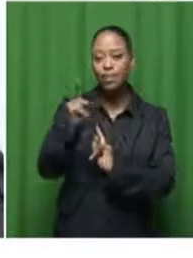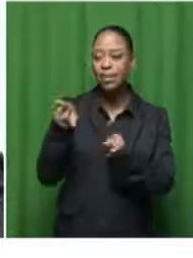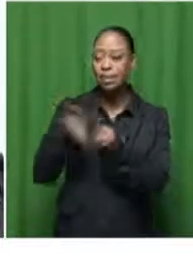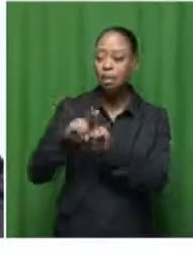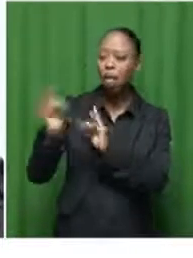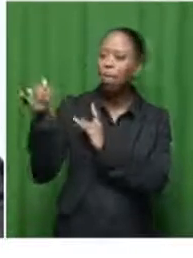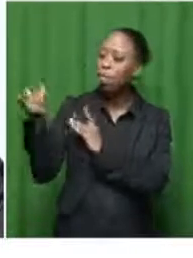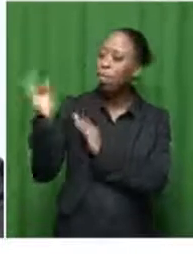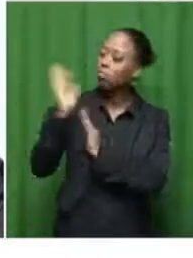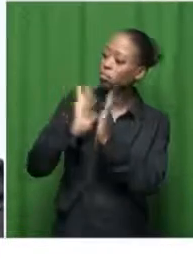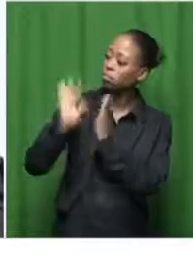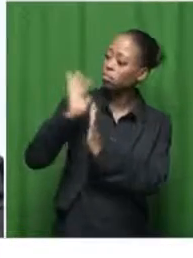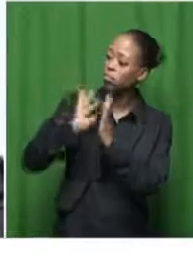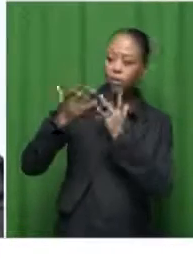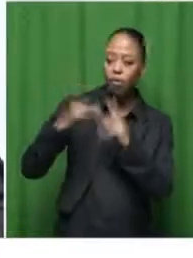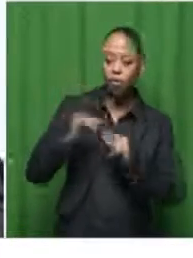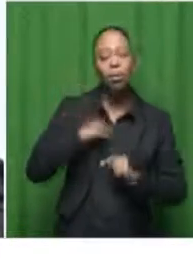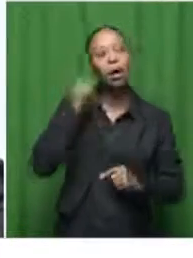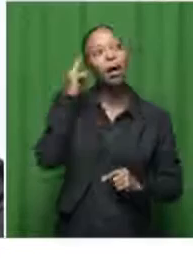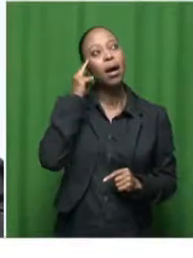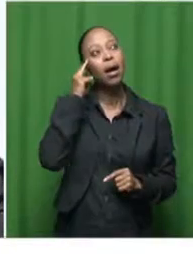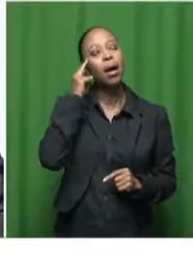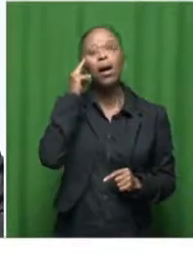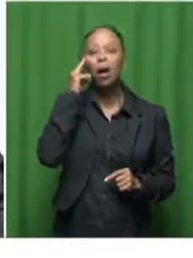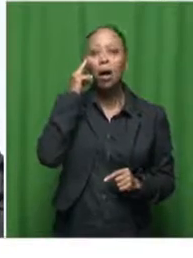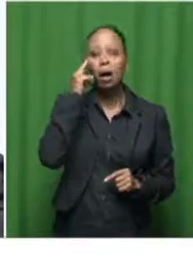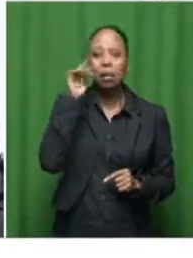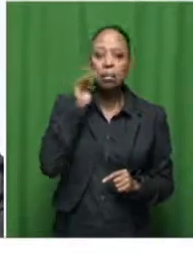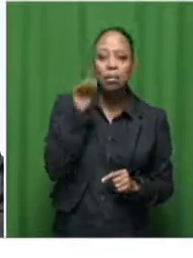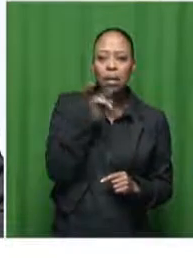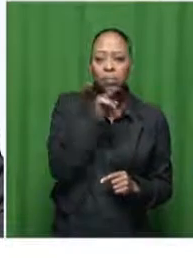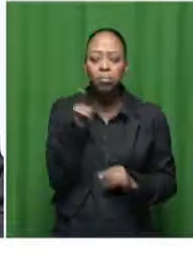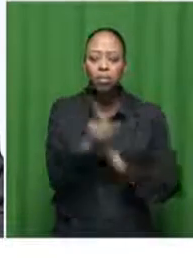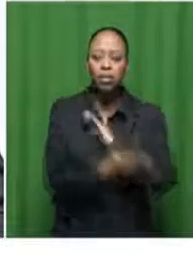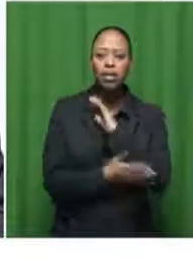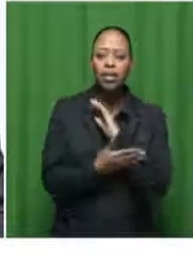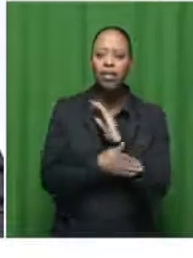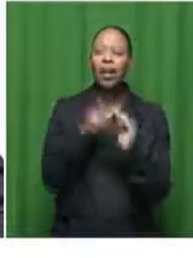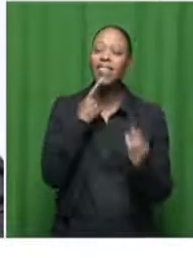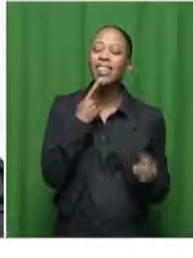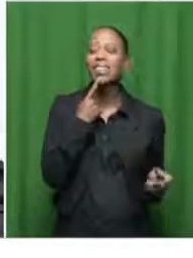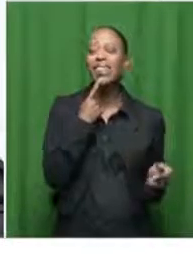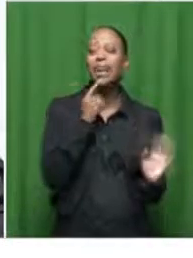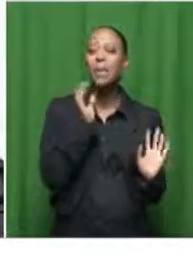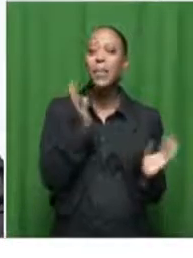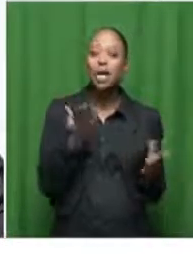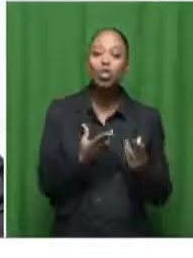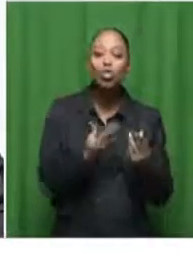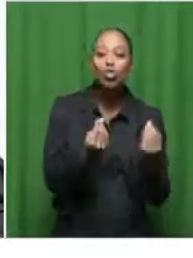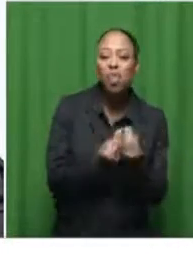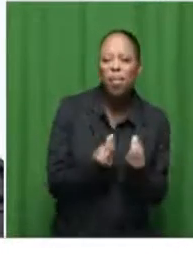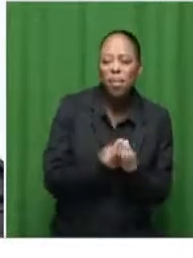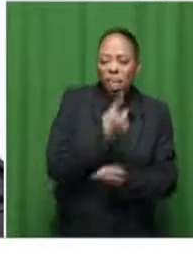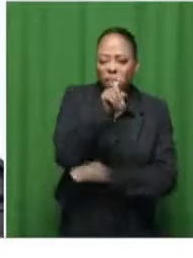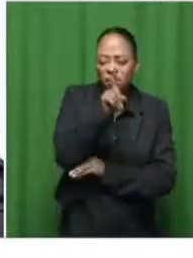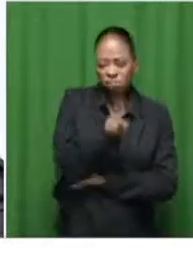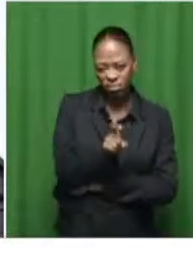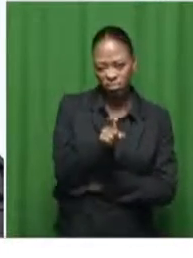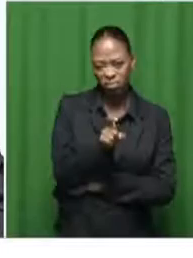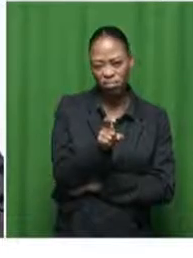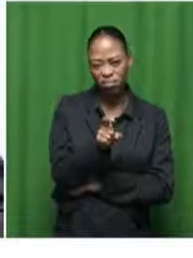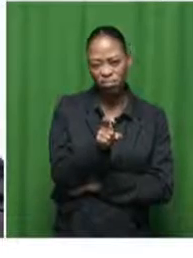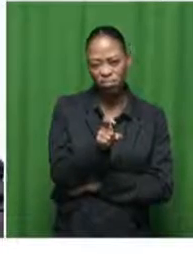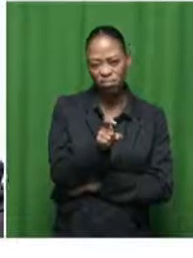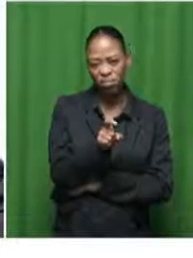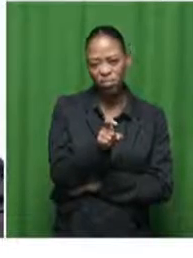also alluded to and one has to ask sometimes whether the countries simply pay lip service to these or whether there is actually an